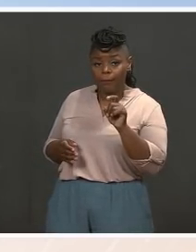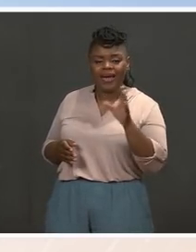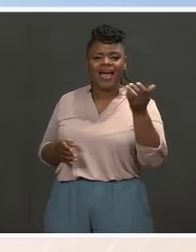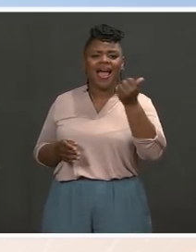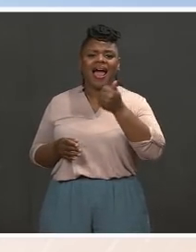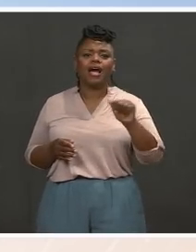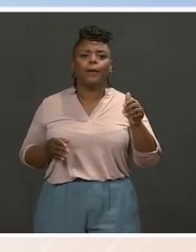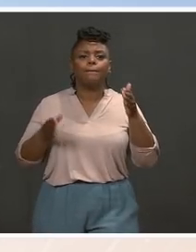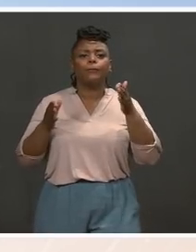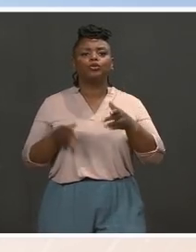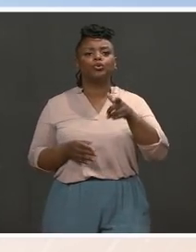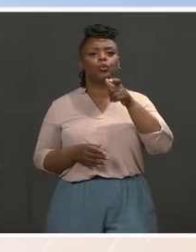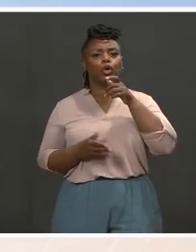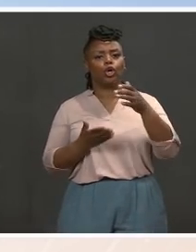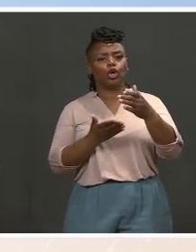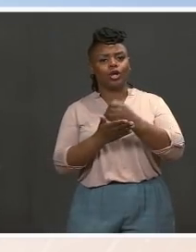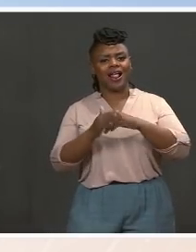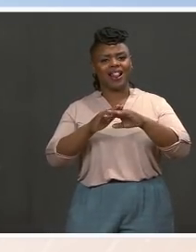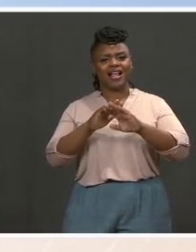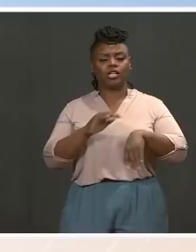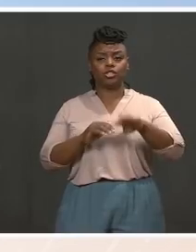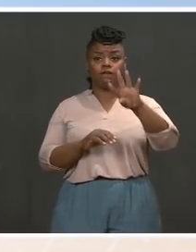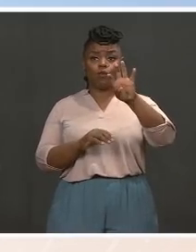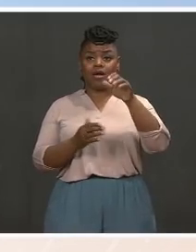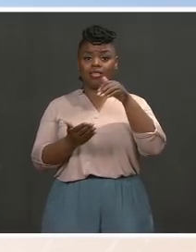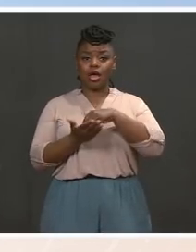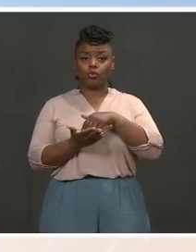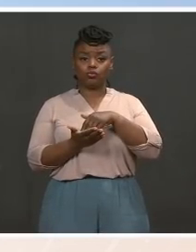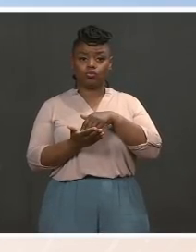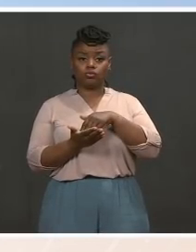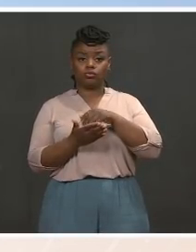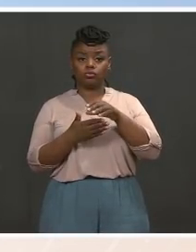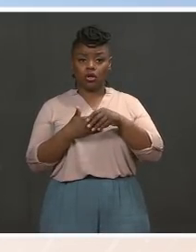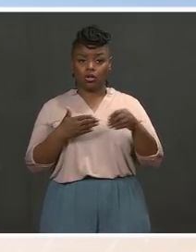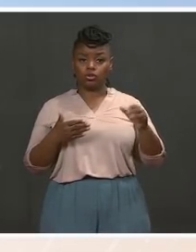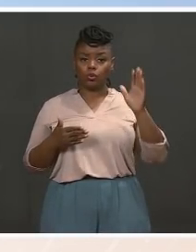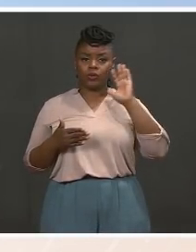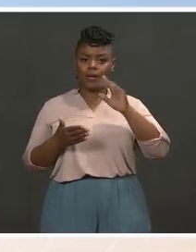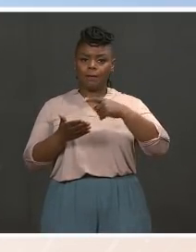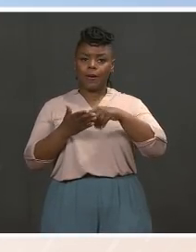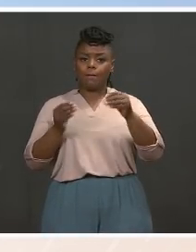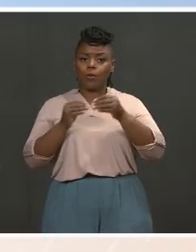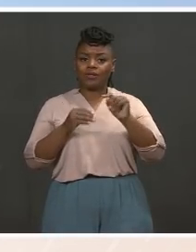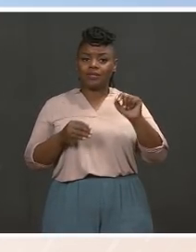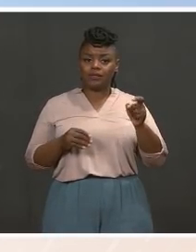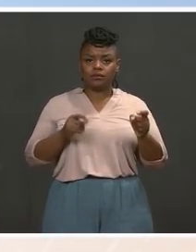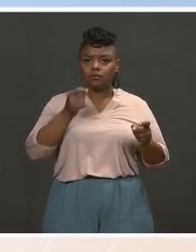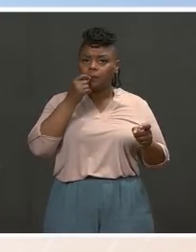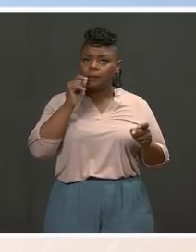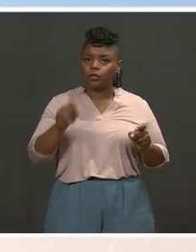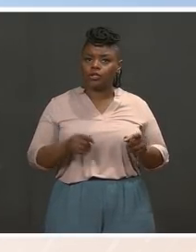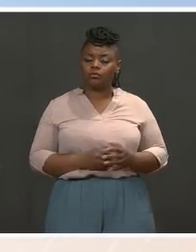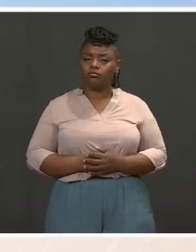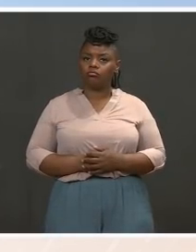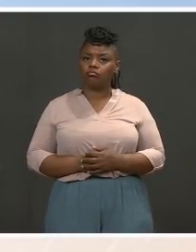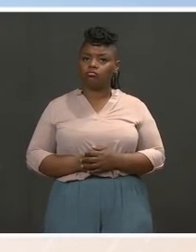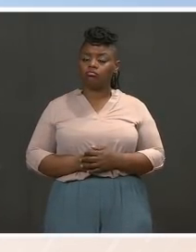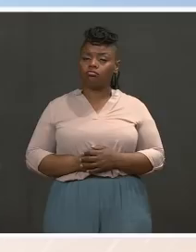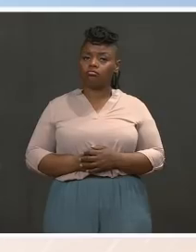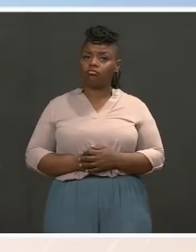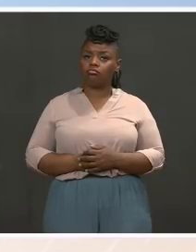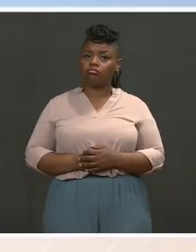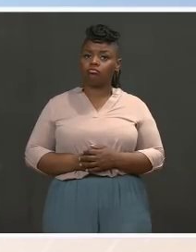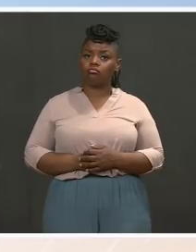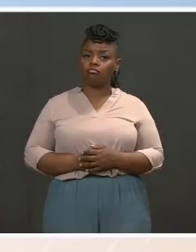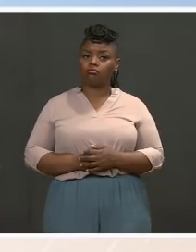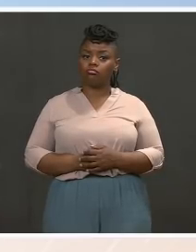$400,000 will pay more in taxes. The so if you're an individual and you make $300,000, let's just say — MS. That's less than $400